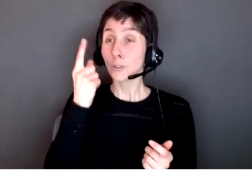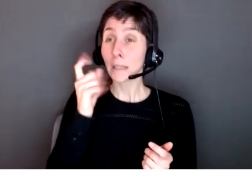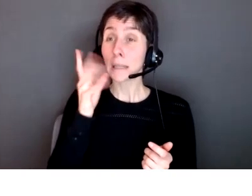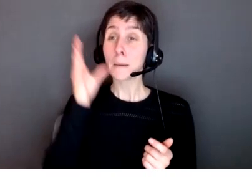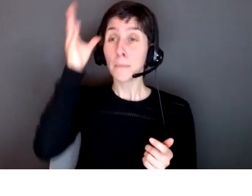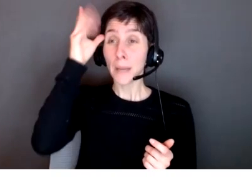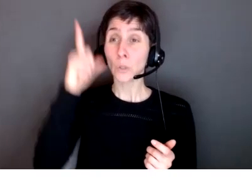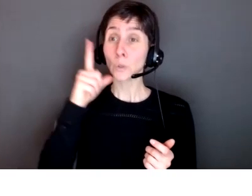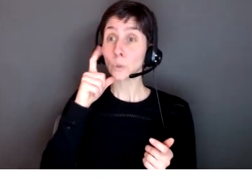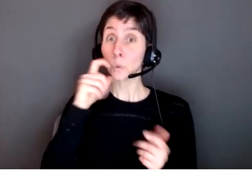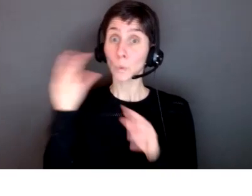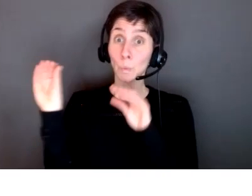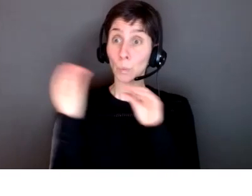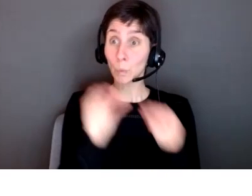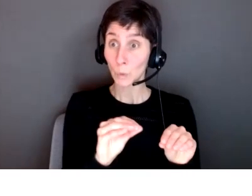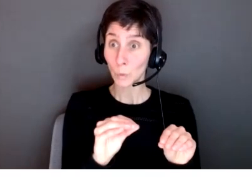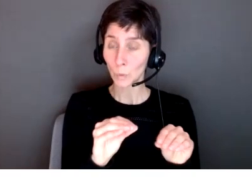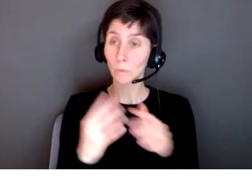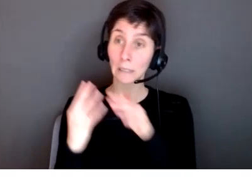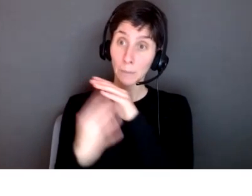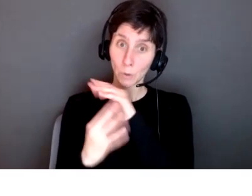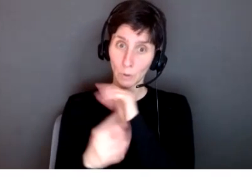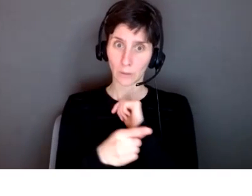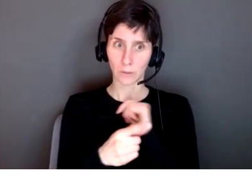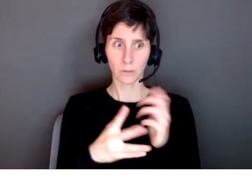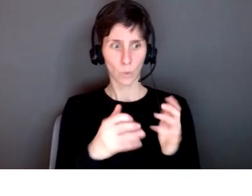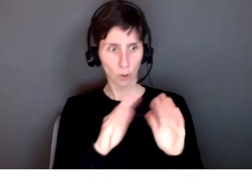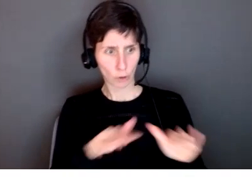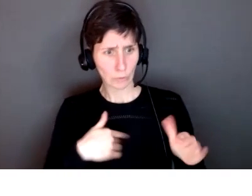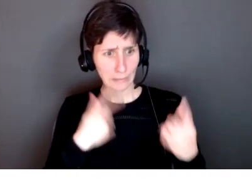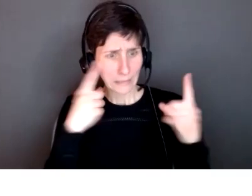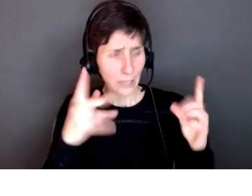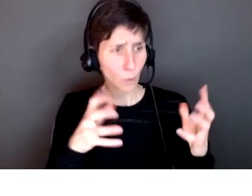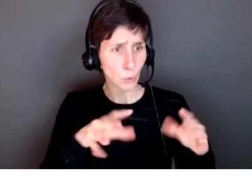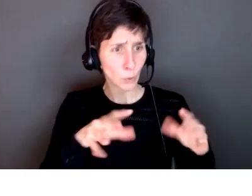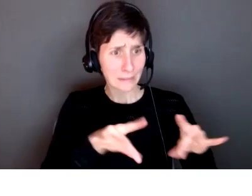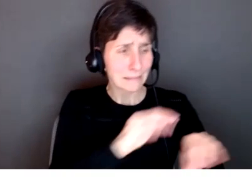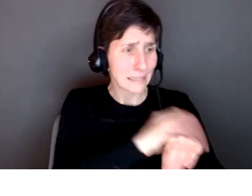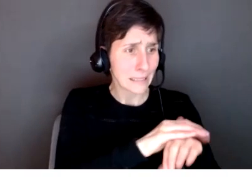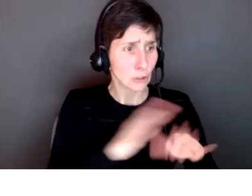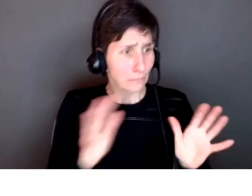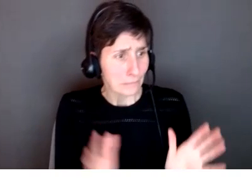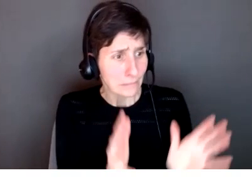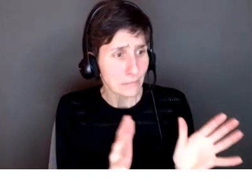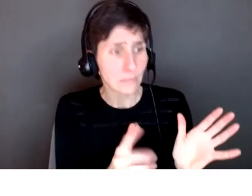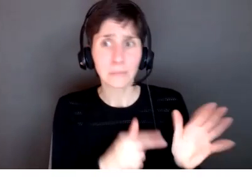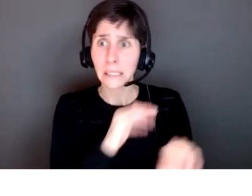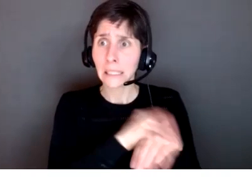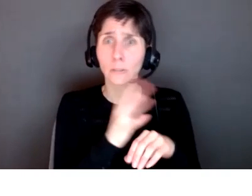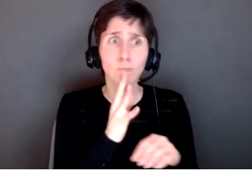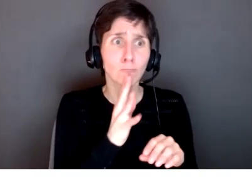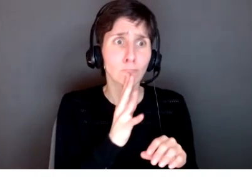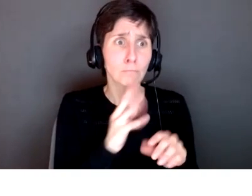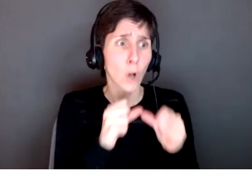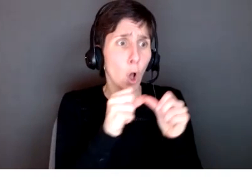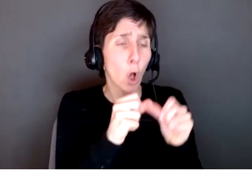kids to succeed in their new culture in their new country that they encourage speaking english all